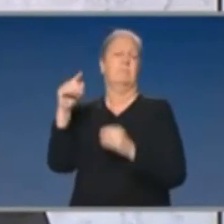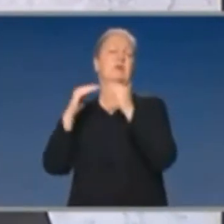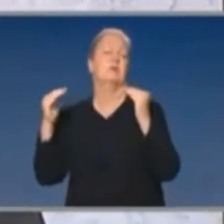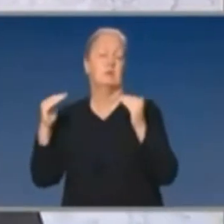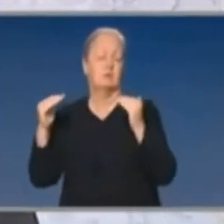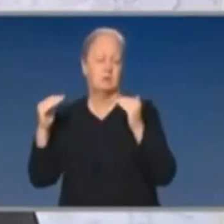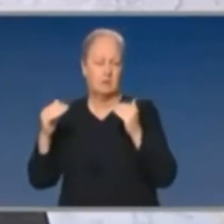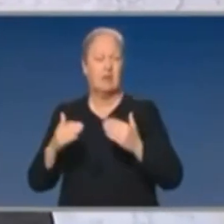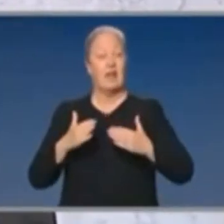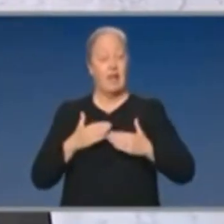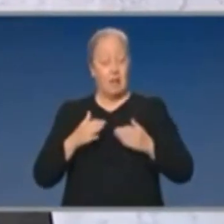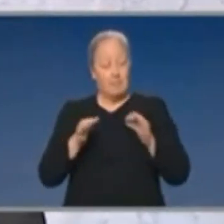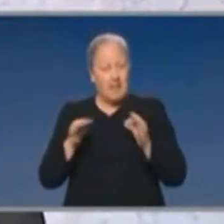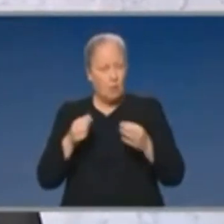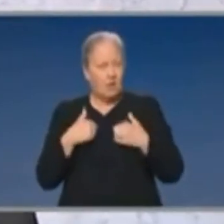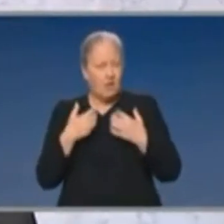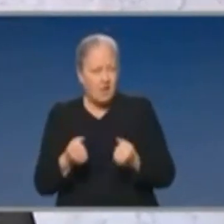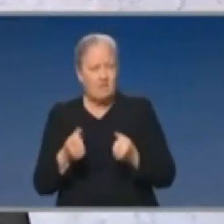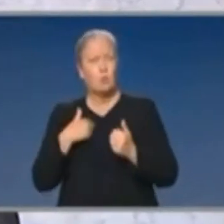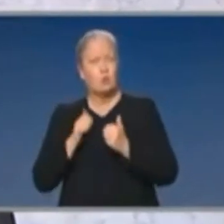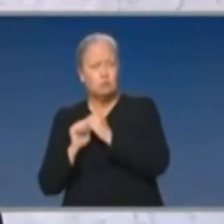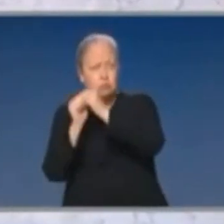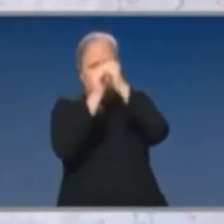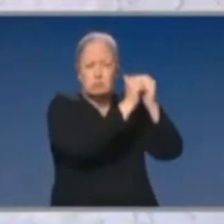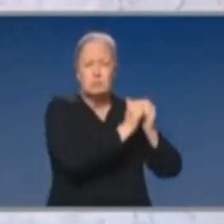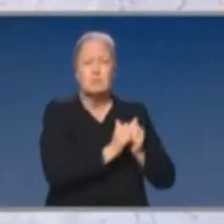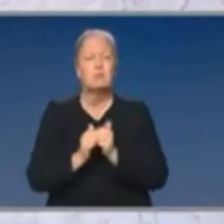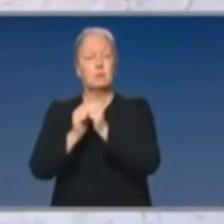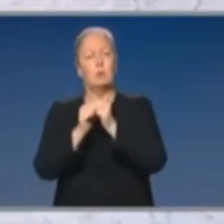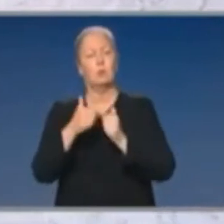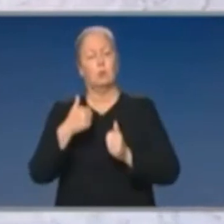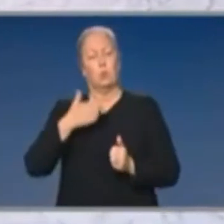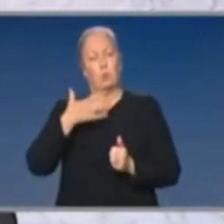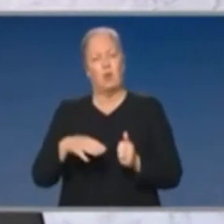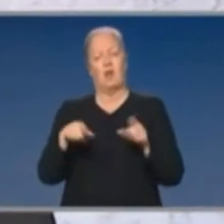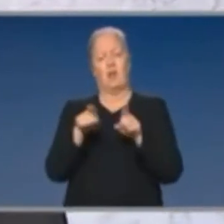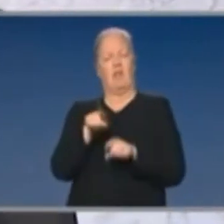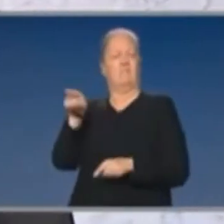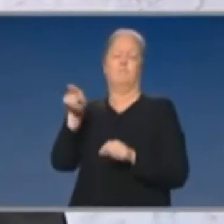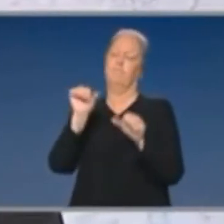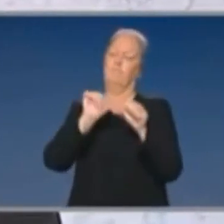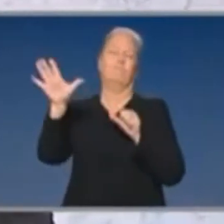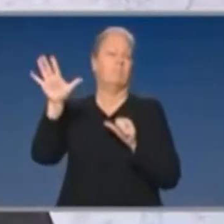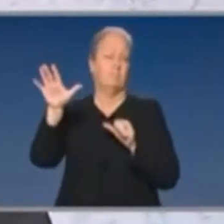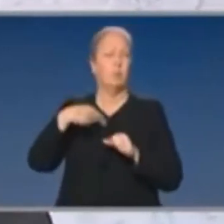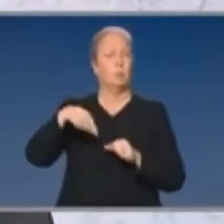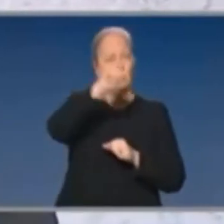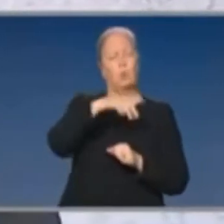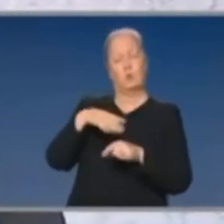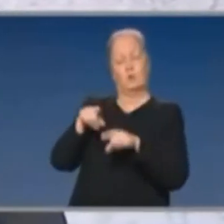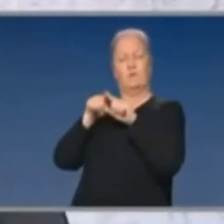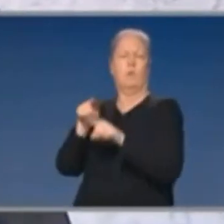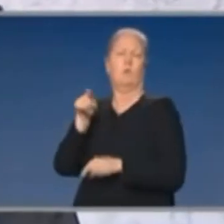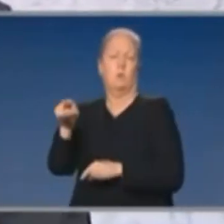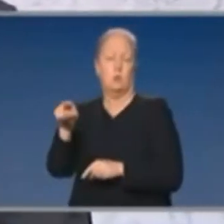open. And the plan that we will work on with the states and territories is to get ourselves to that standard so Australia can be